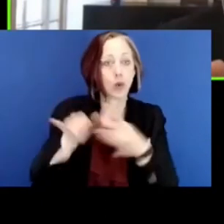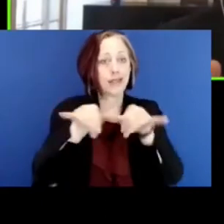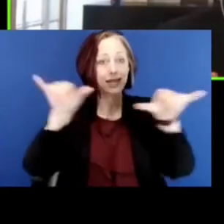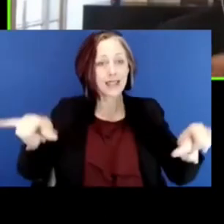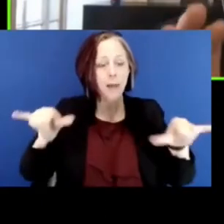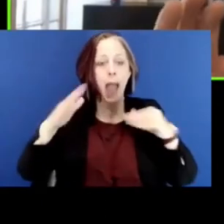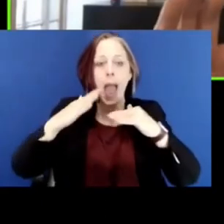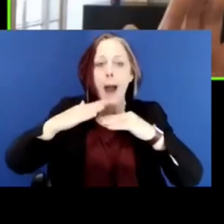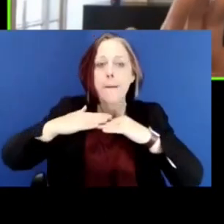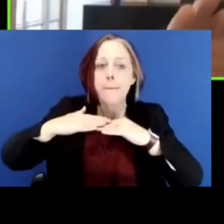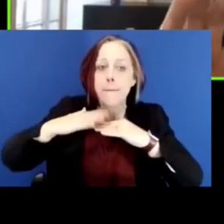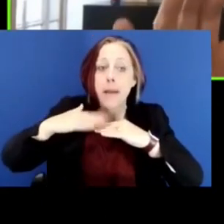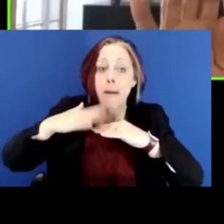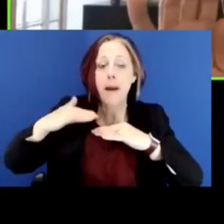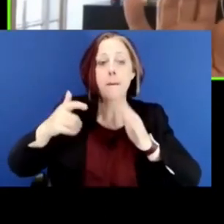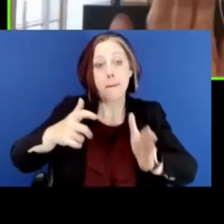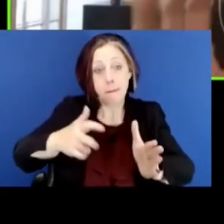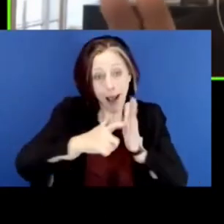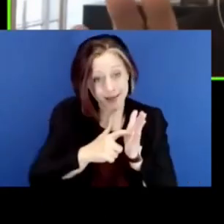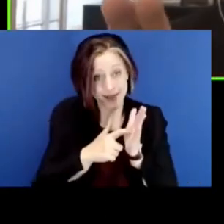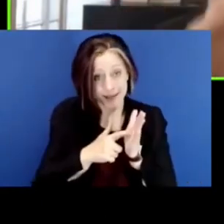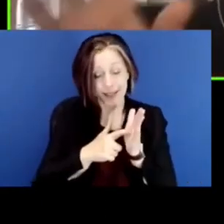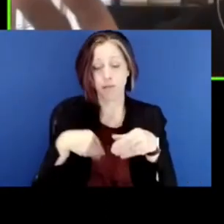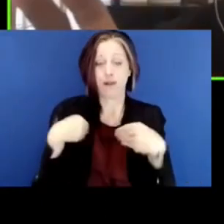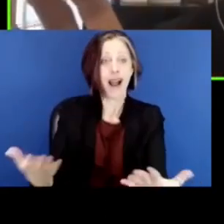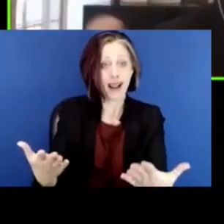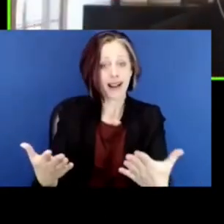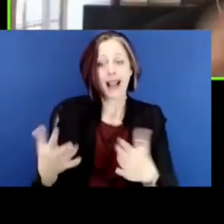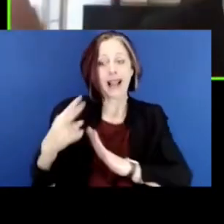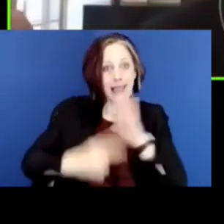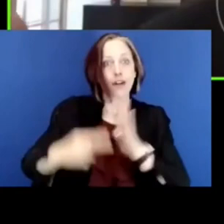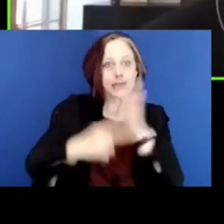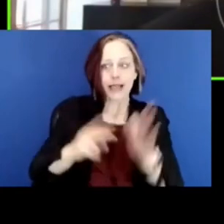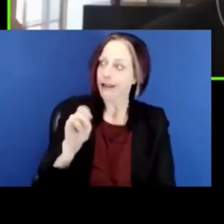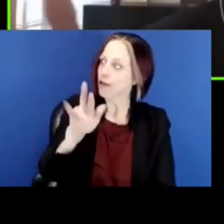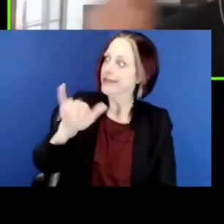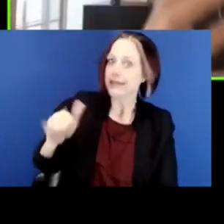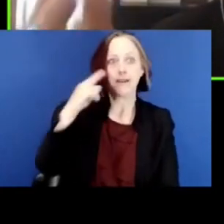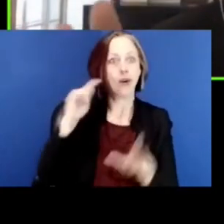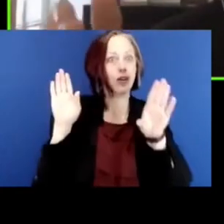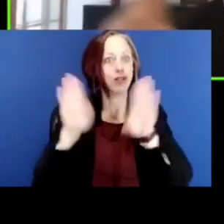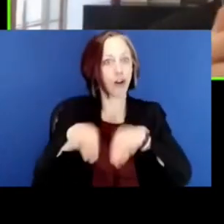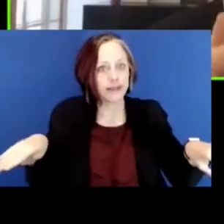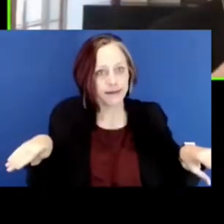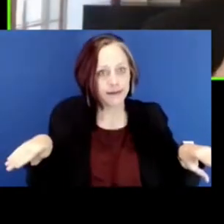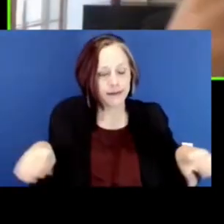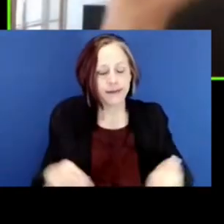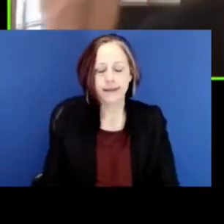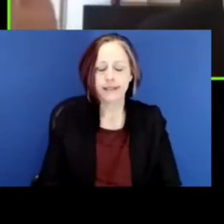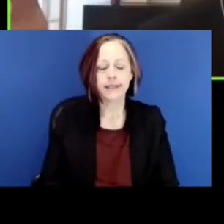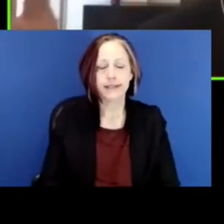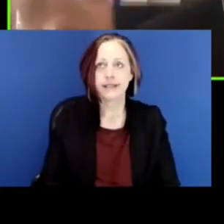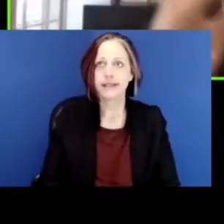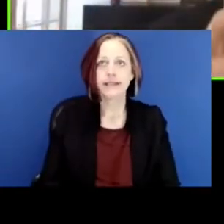minimum had to be providing literacy to students. And this was you know, not